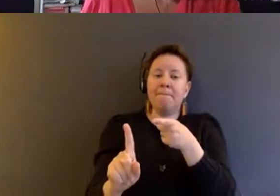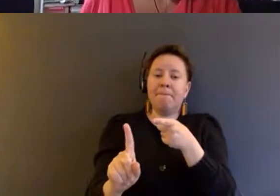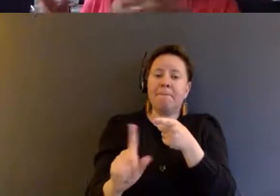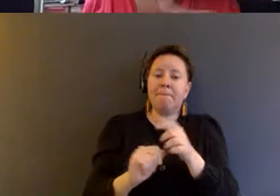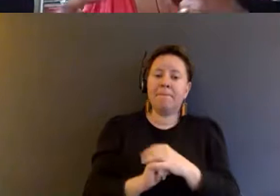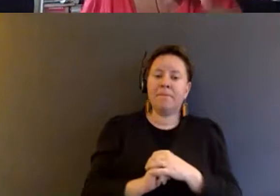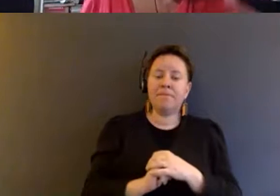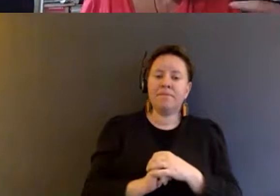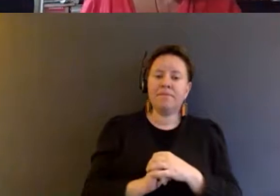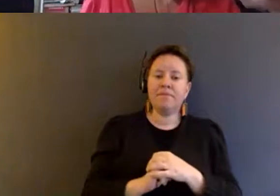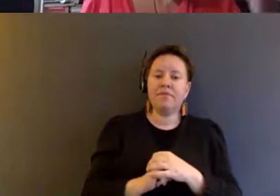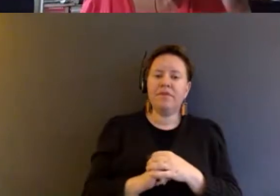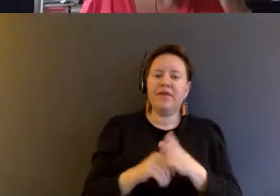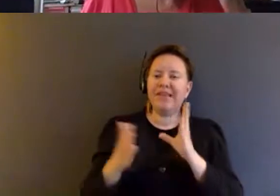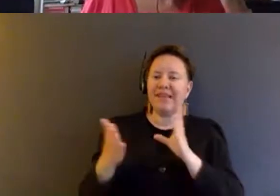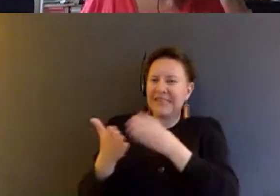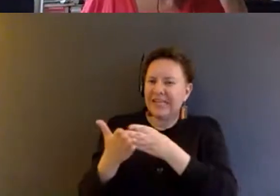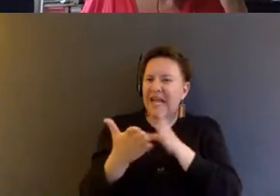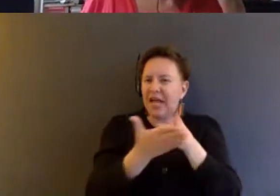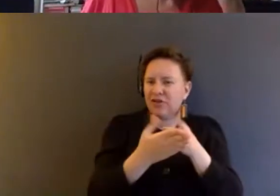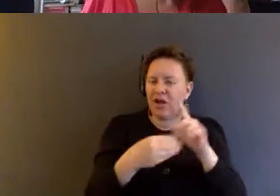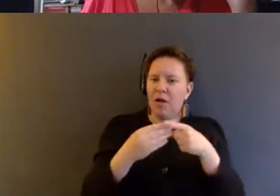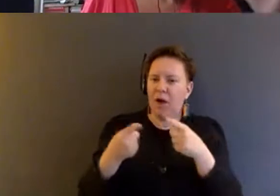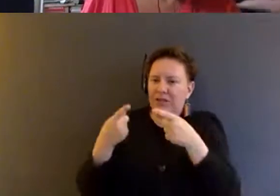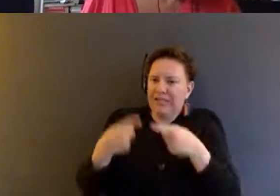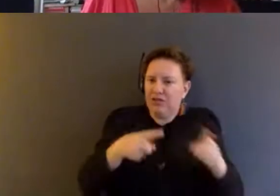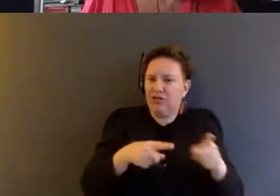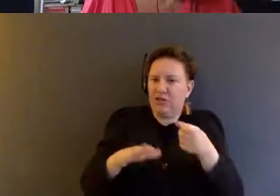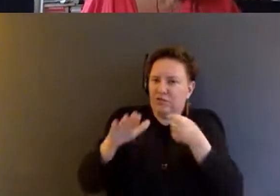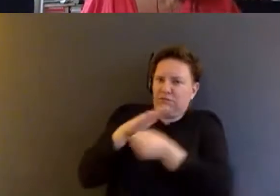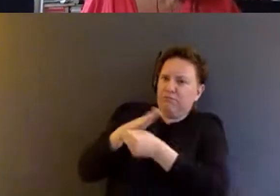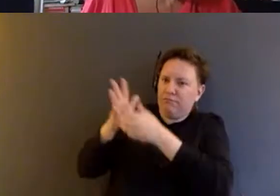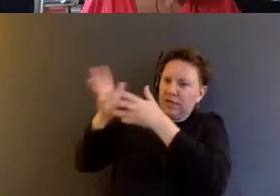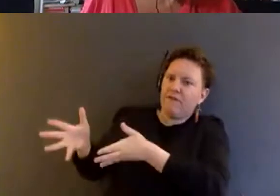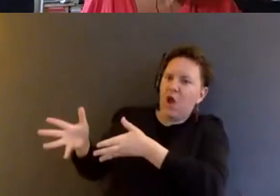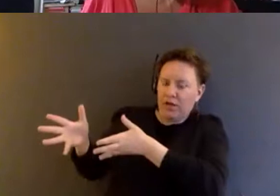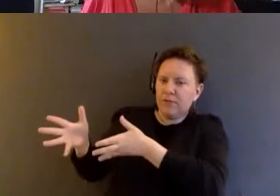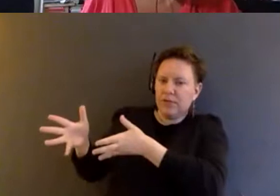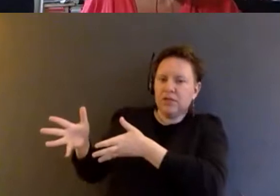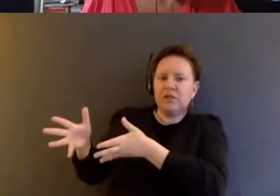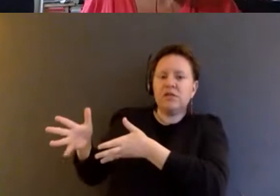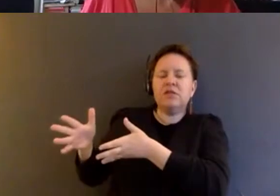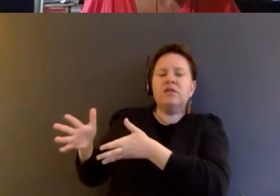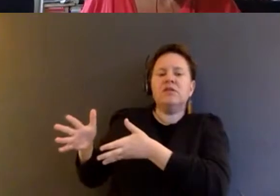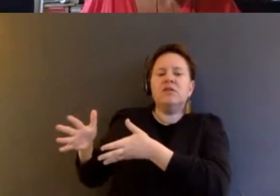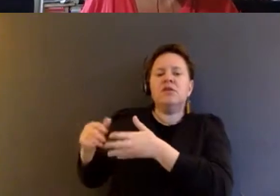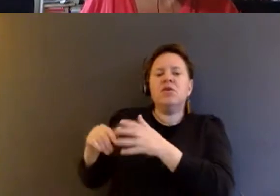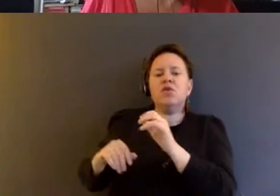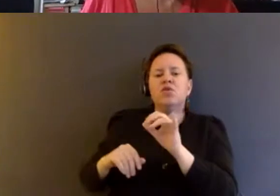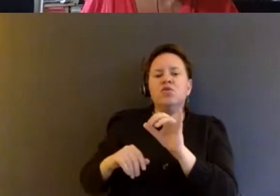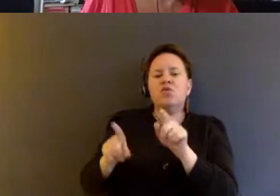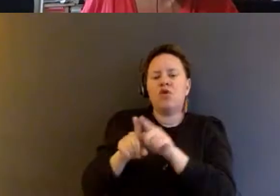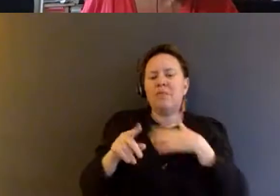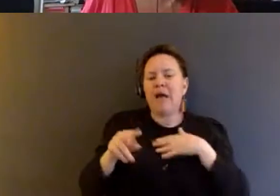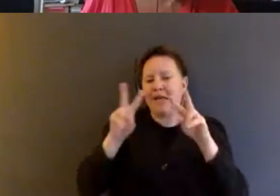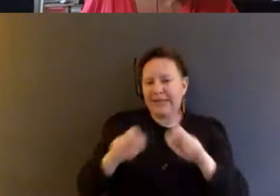this litigation around conditions of confinement, and this is also my analysis of